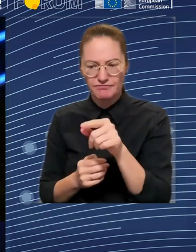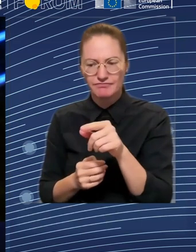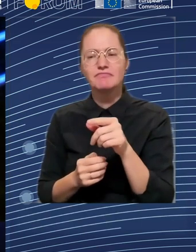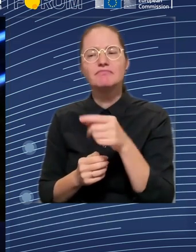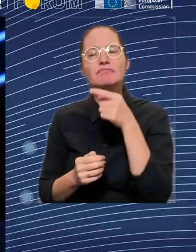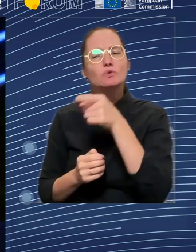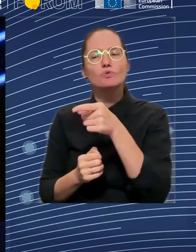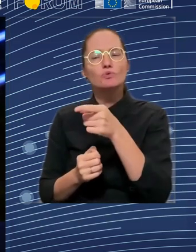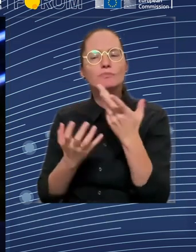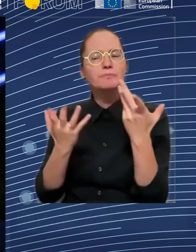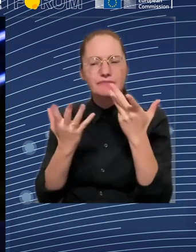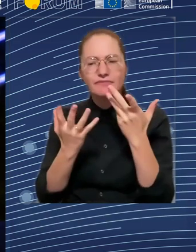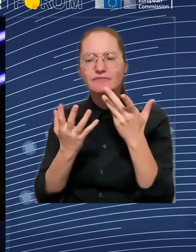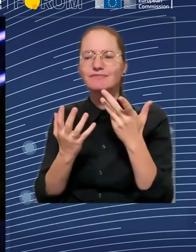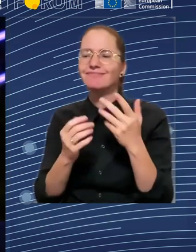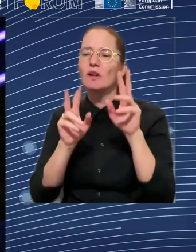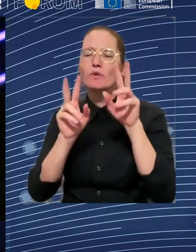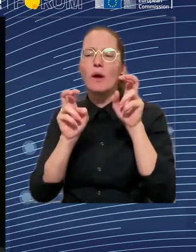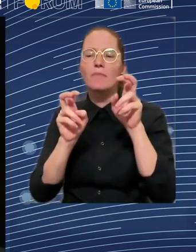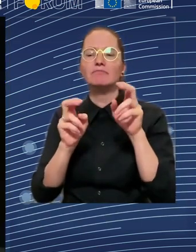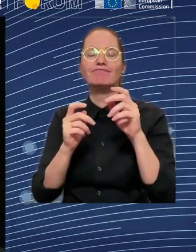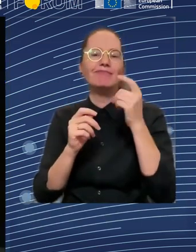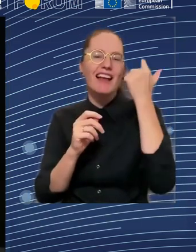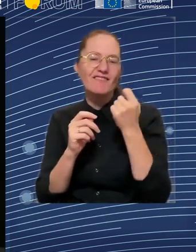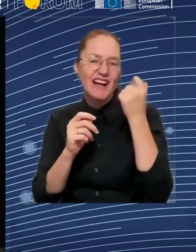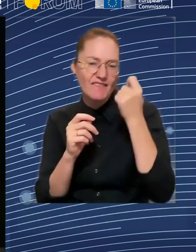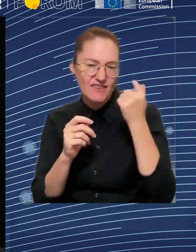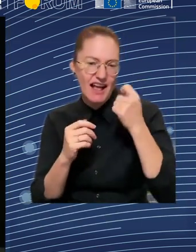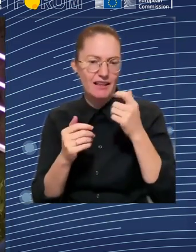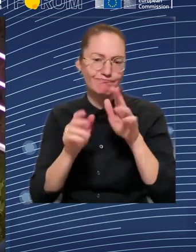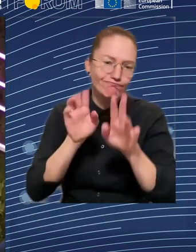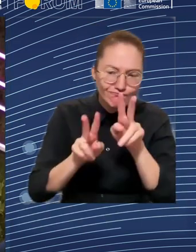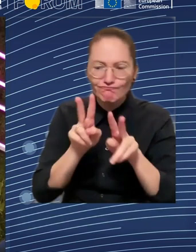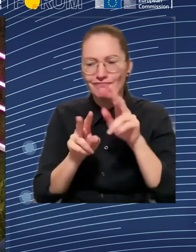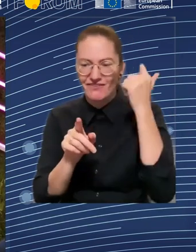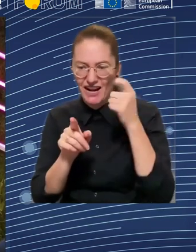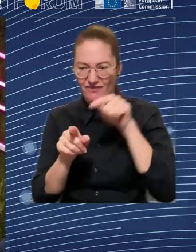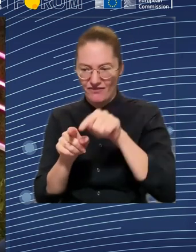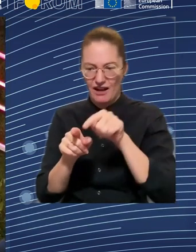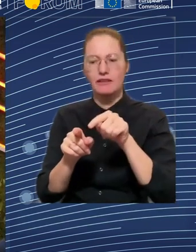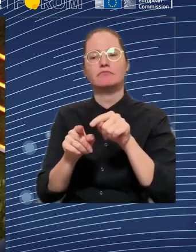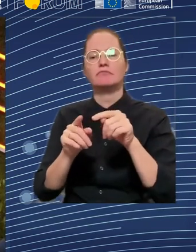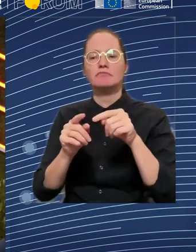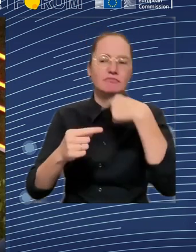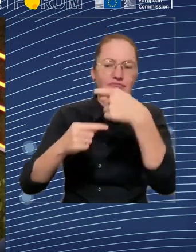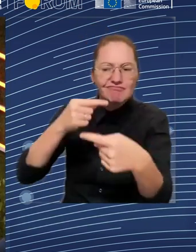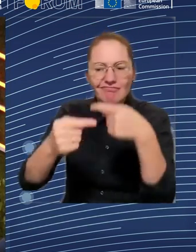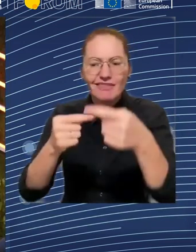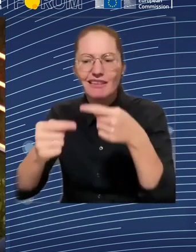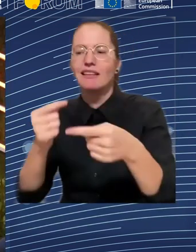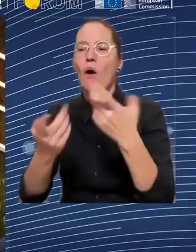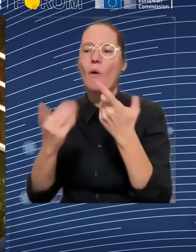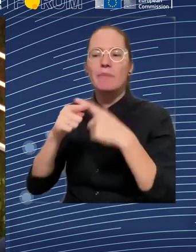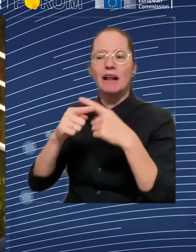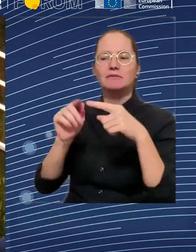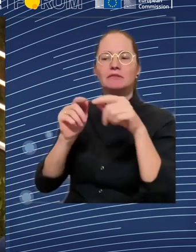balance that in terms of a hierarchy? Well, it is a difficult question because, I mean, first of all, when we have different